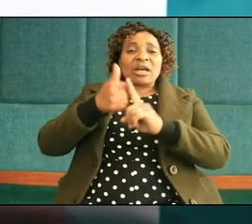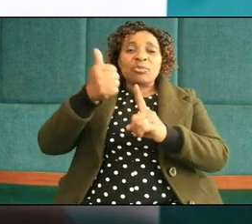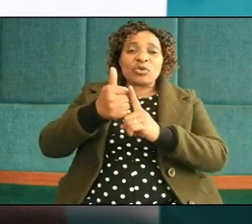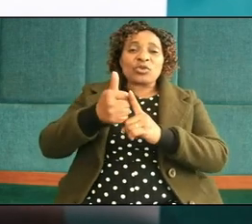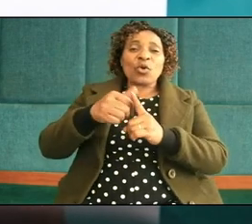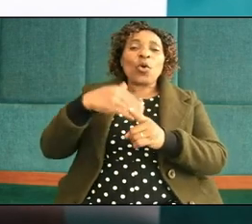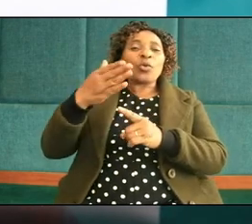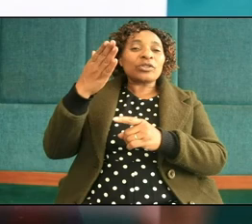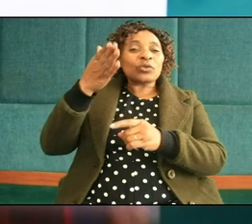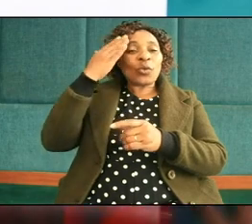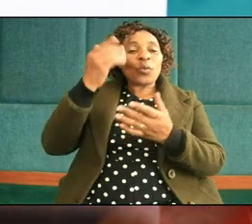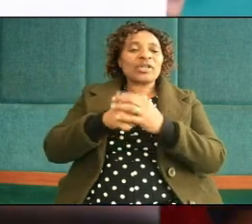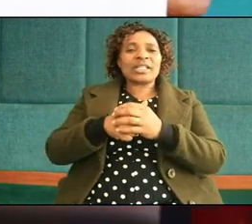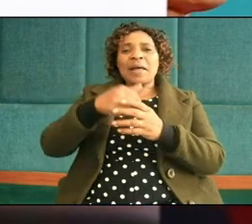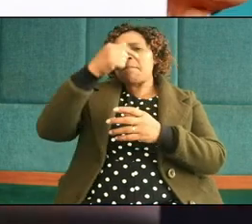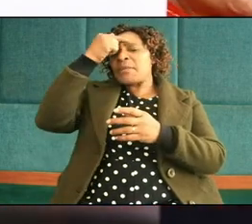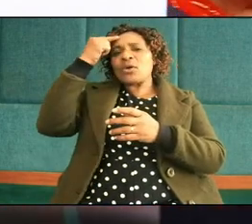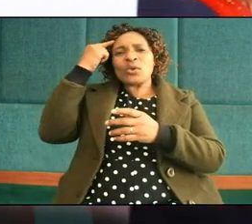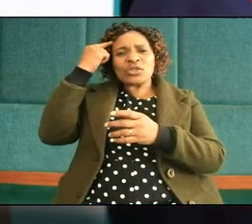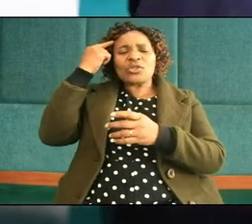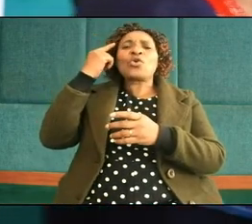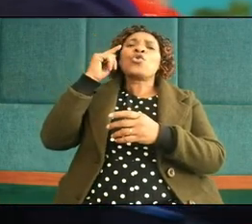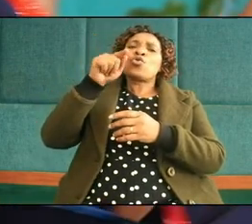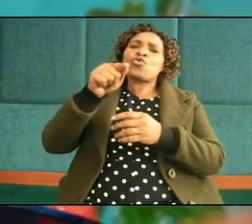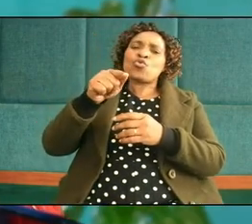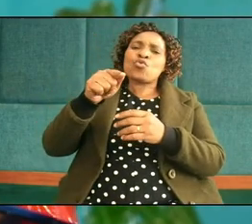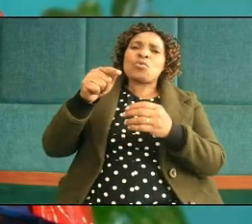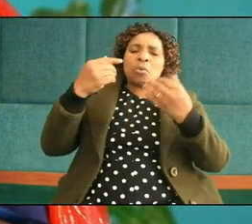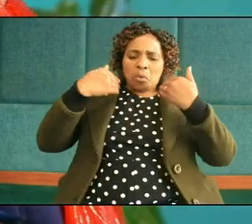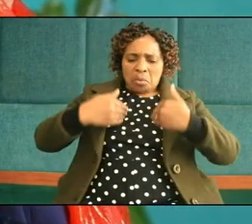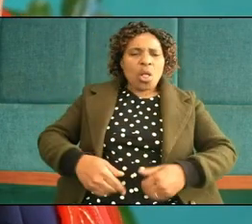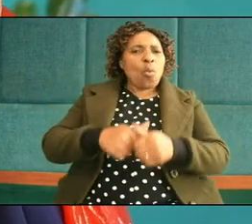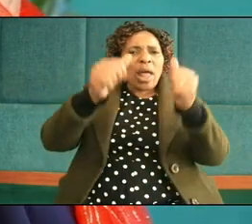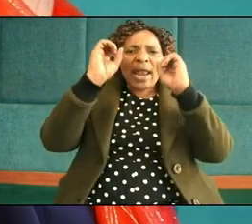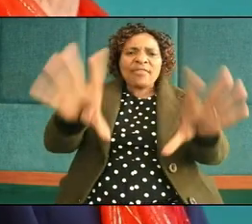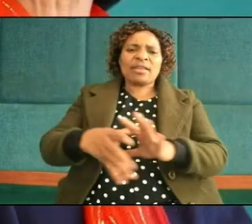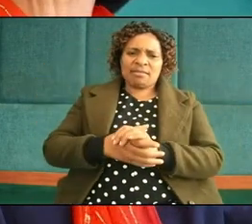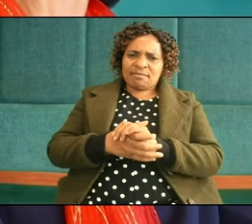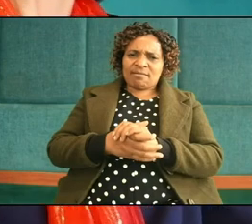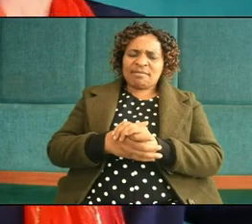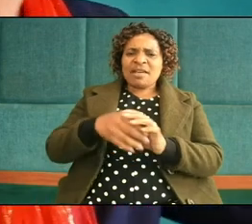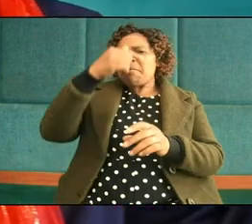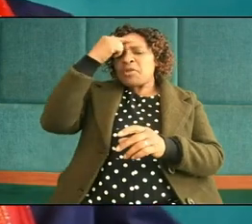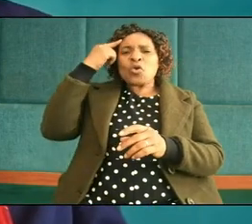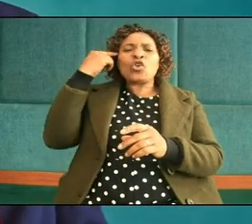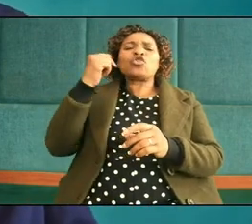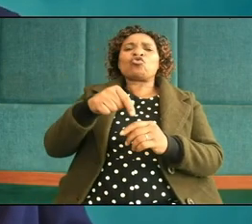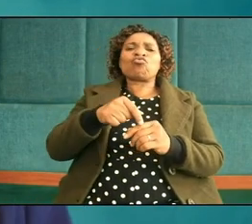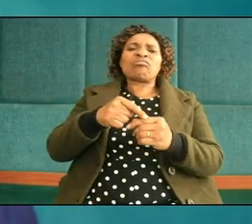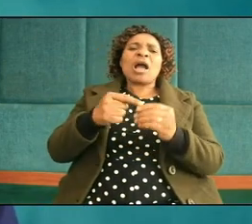no you know what it's because you were not well dressed it's because you provoked